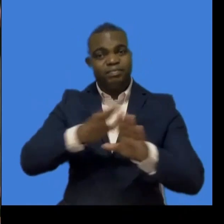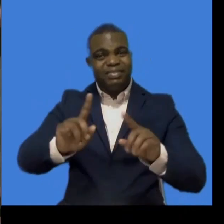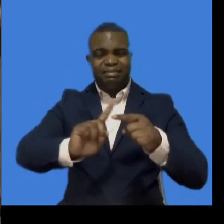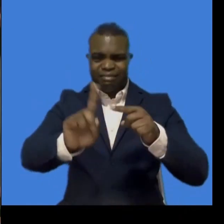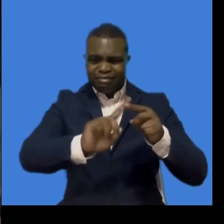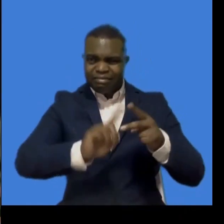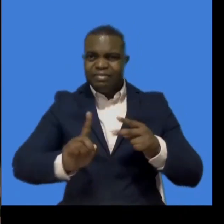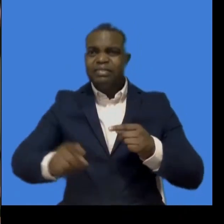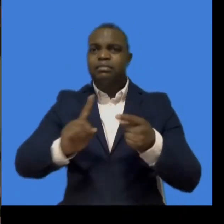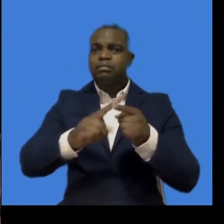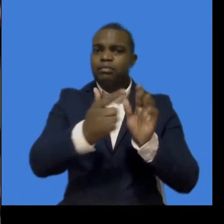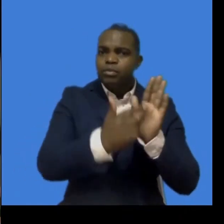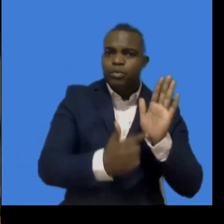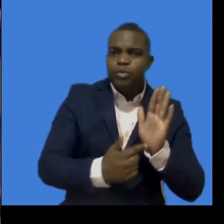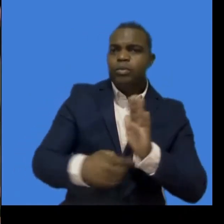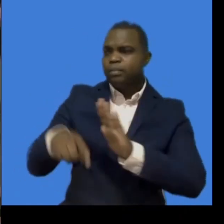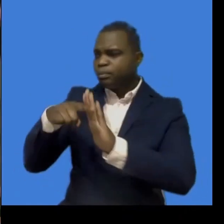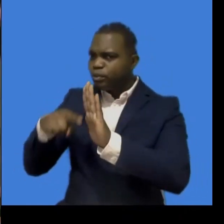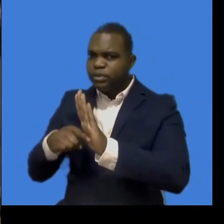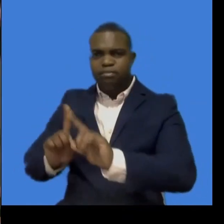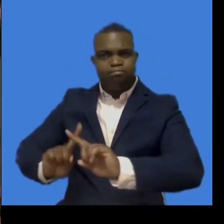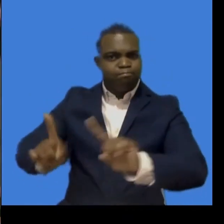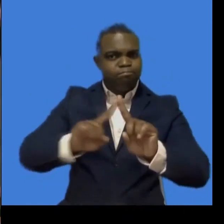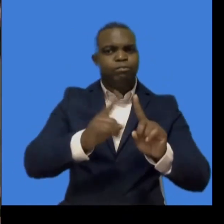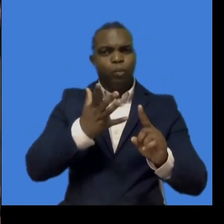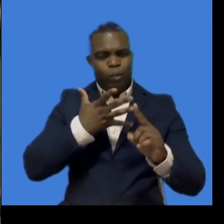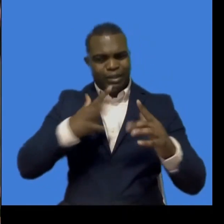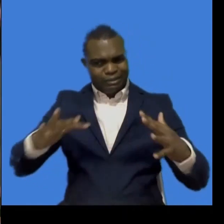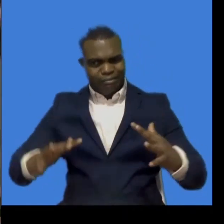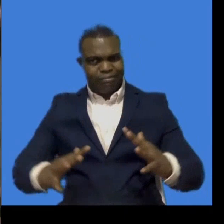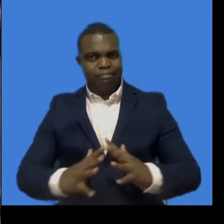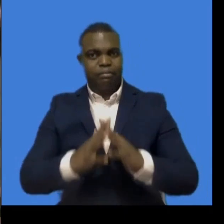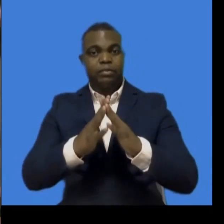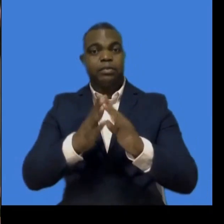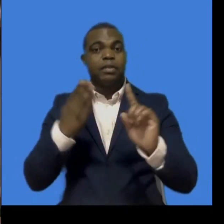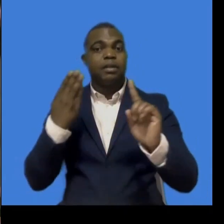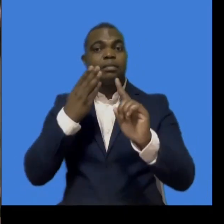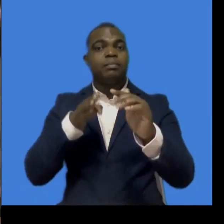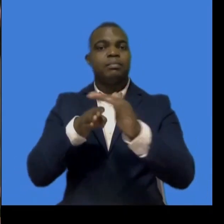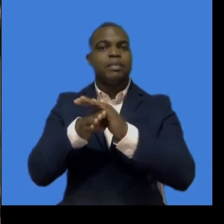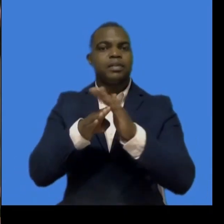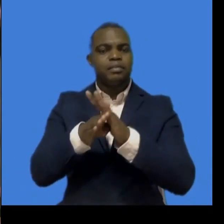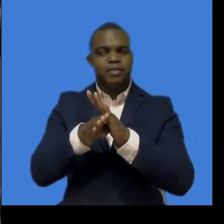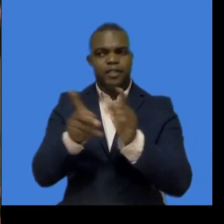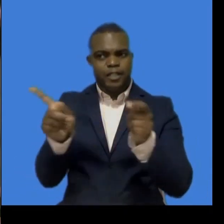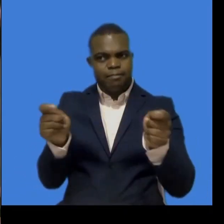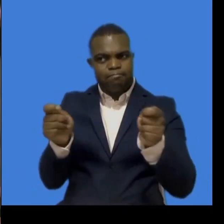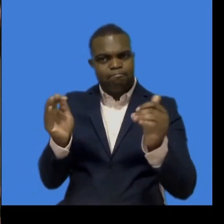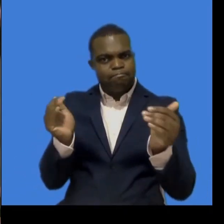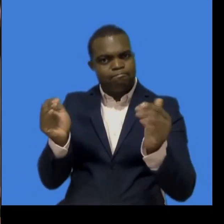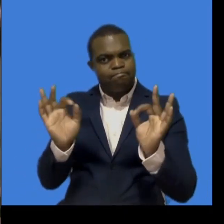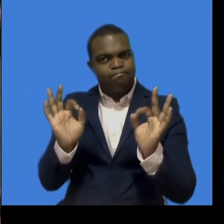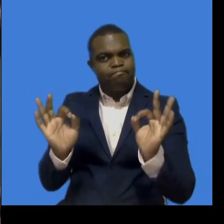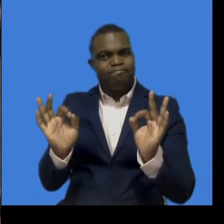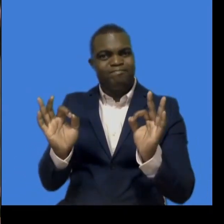rules to enhance mobility for the blind and visually impaired communities in